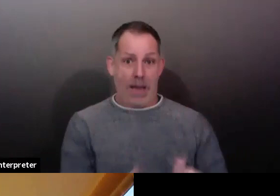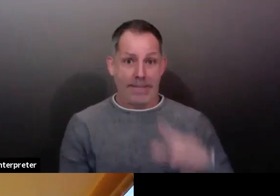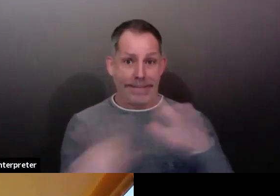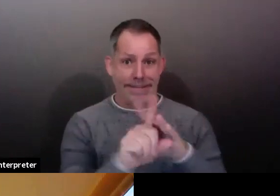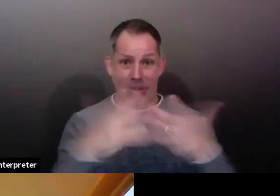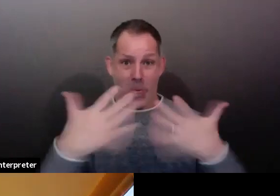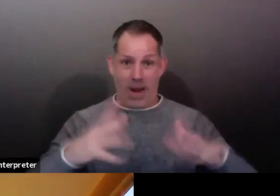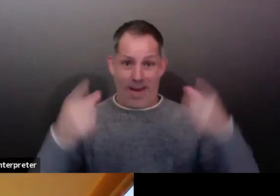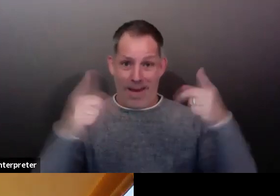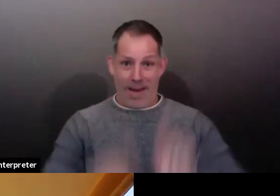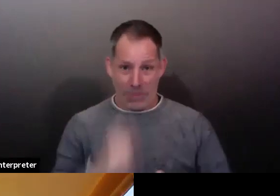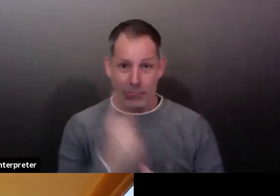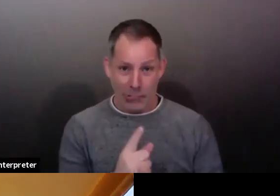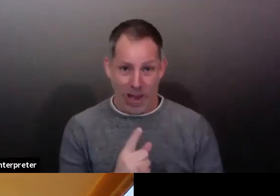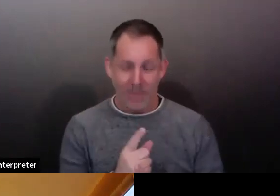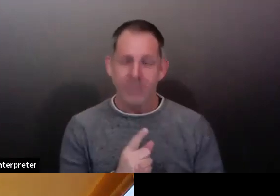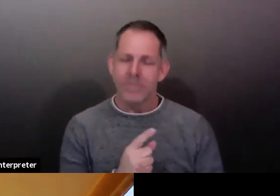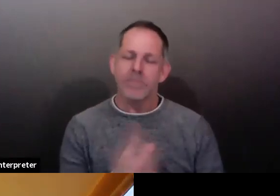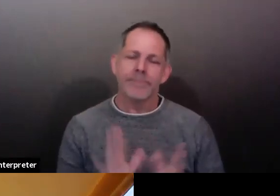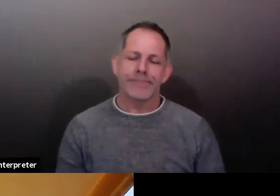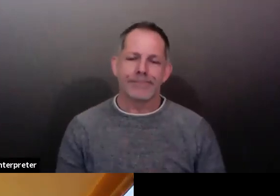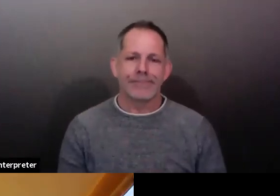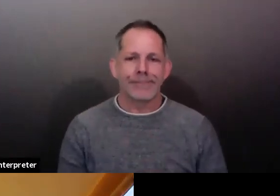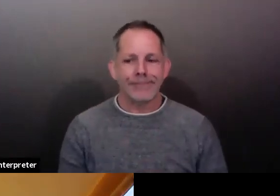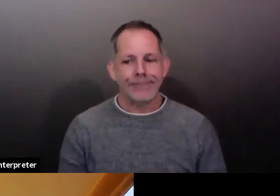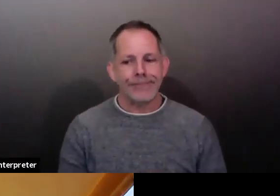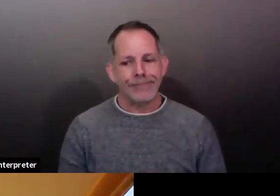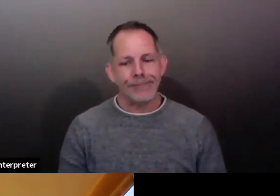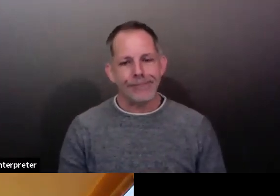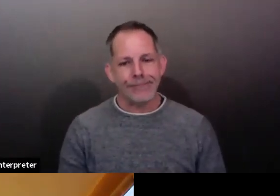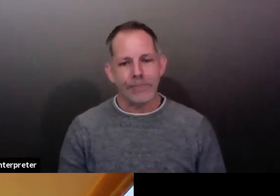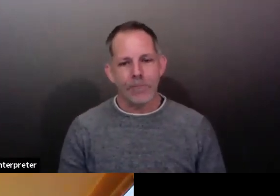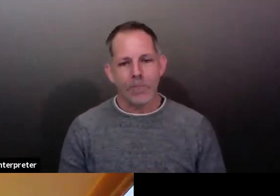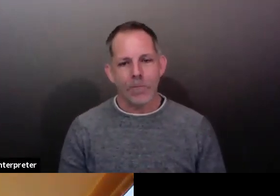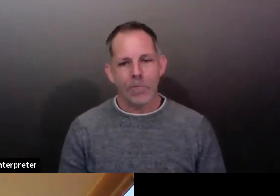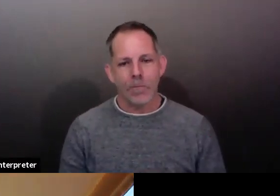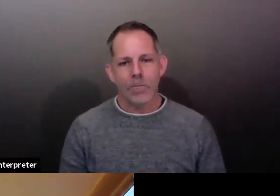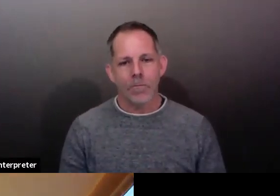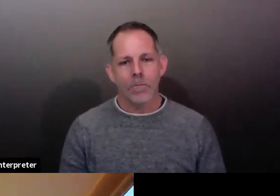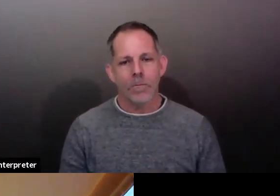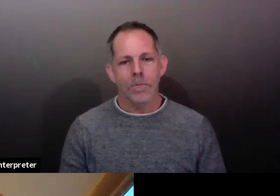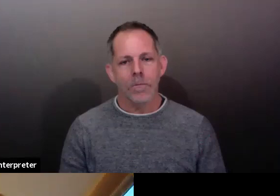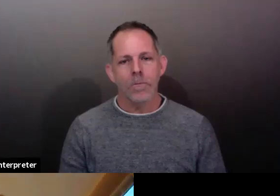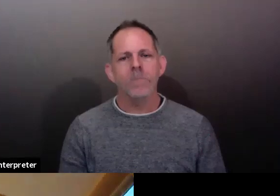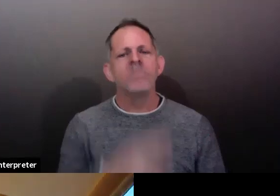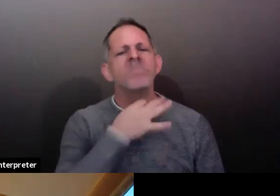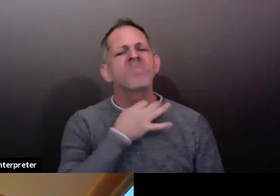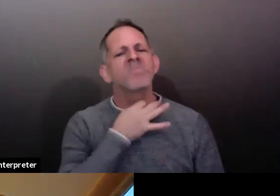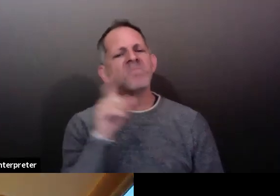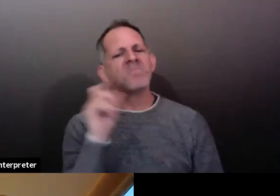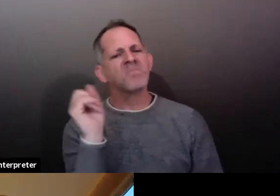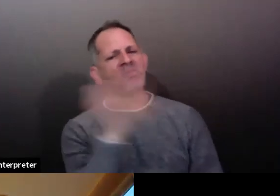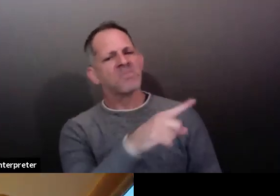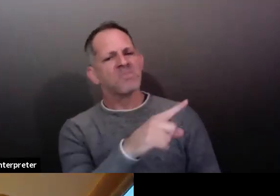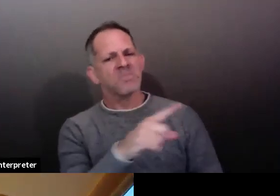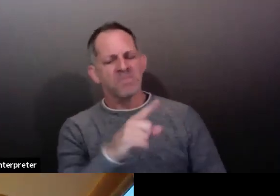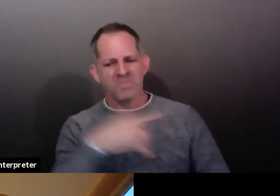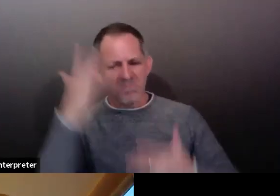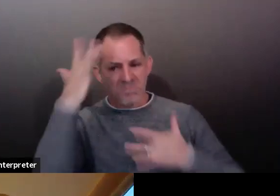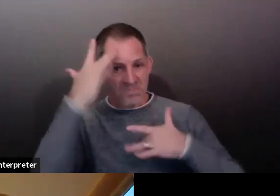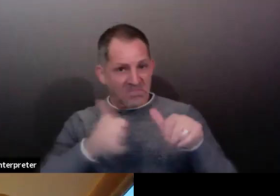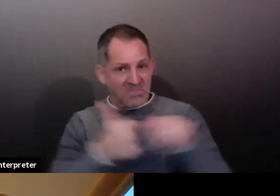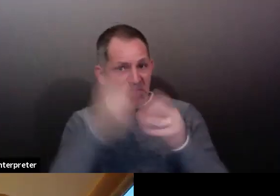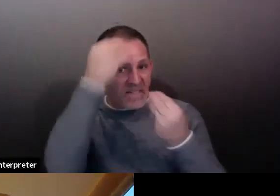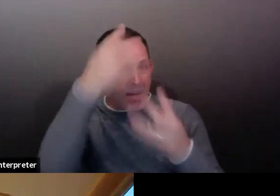Do you have any update on the flu season so far or regarding the flu? Yeah. Well, you know, we